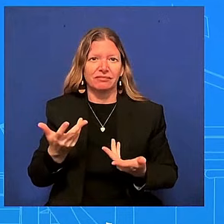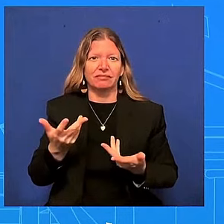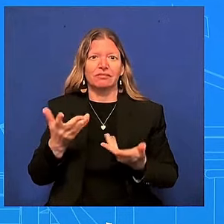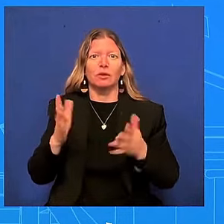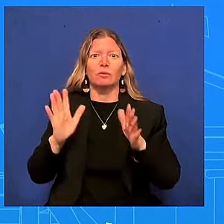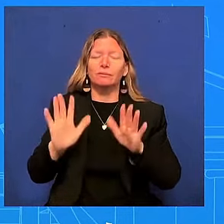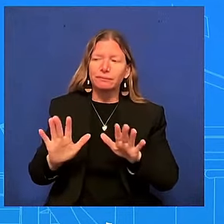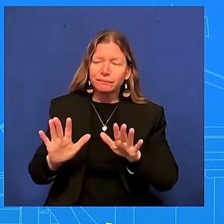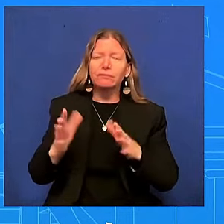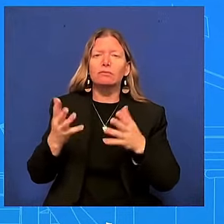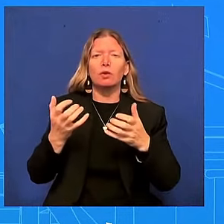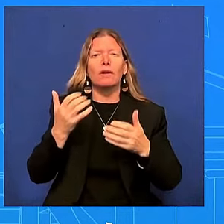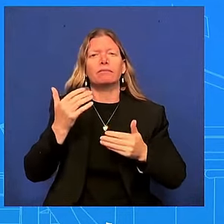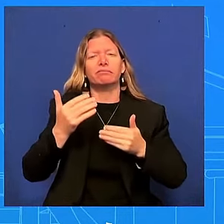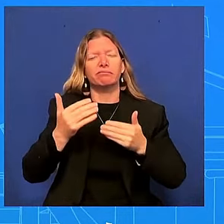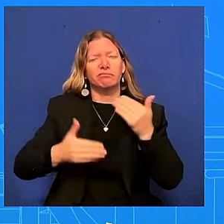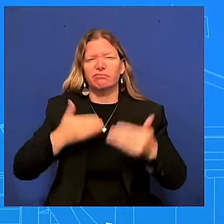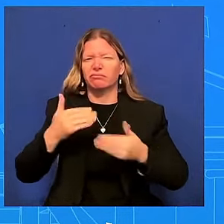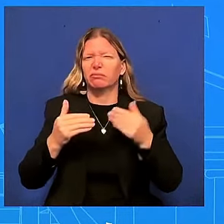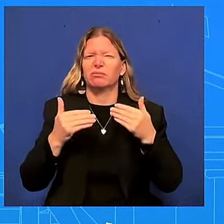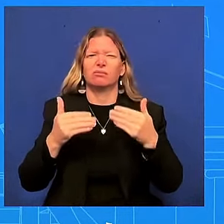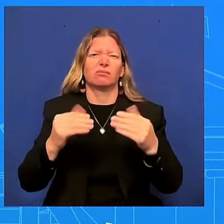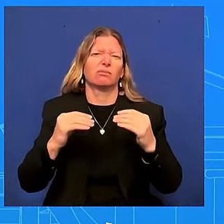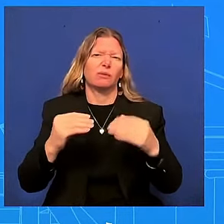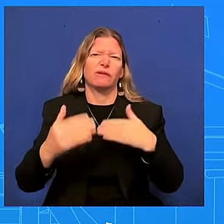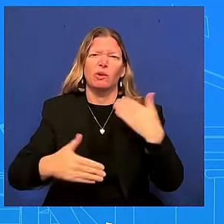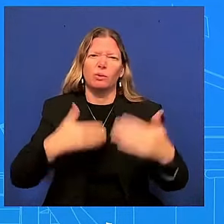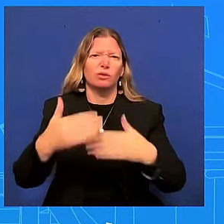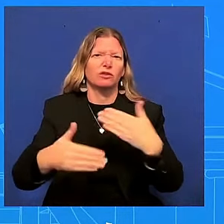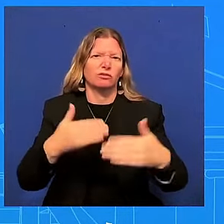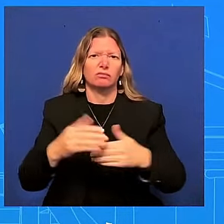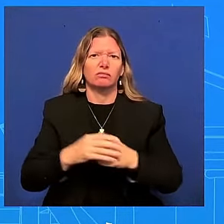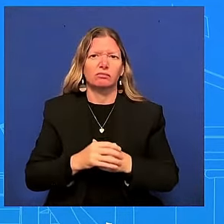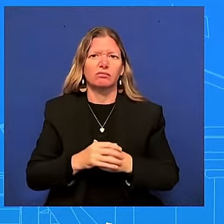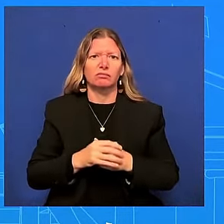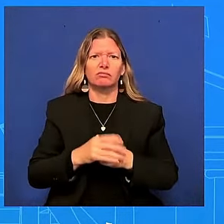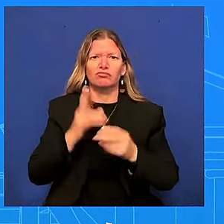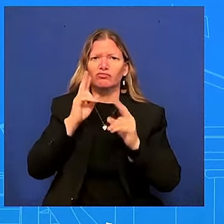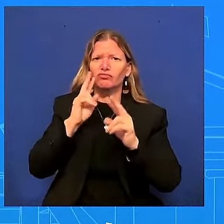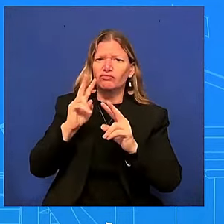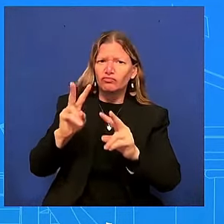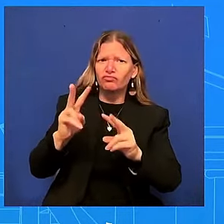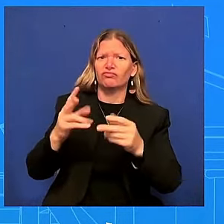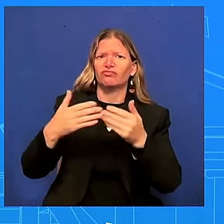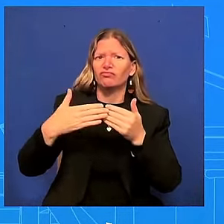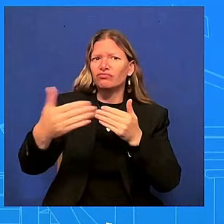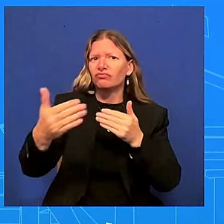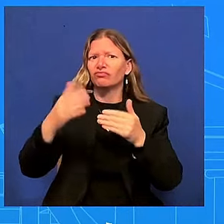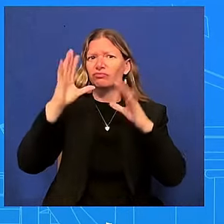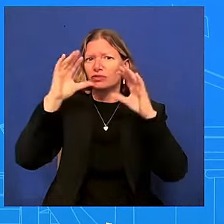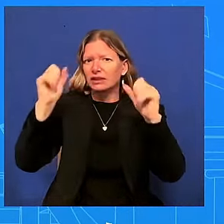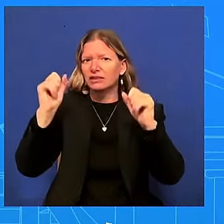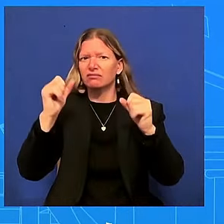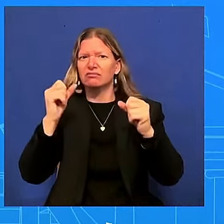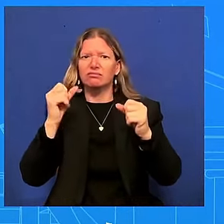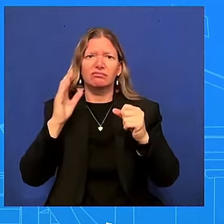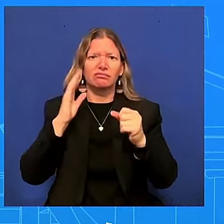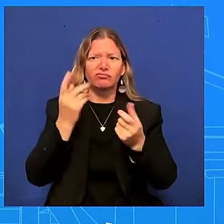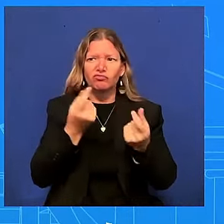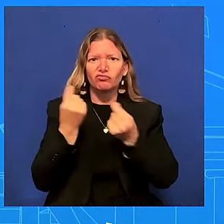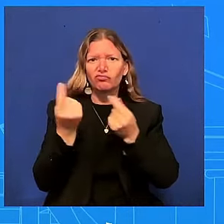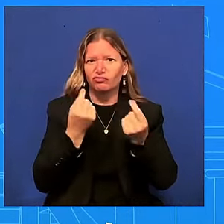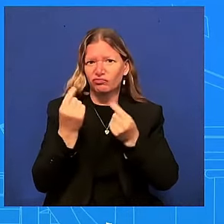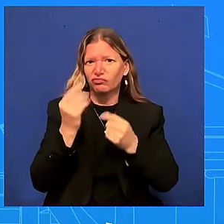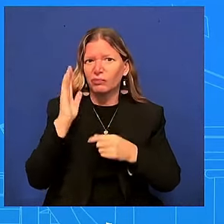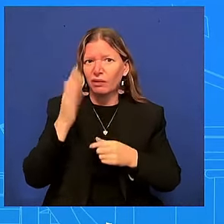some engagement that the president's going to have we announced obviously the interview at abc and george stefanopoulos he's going to go to